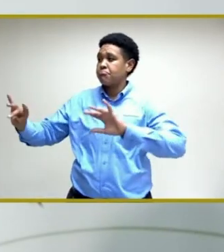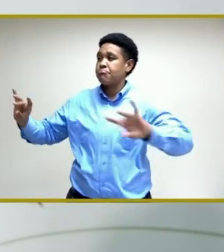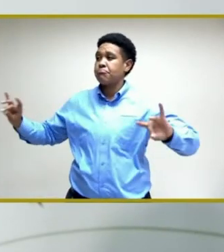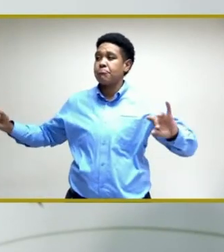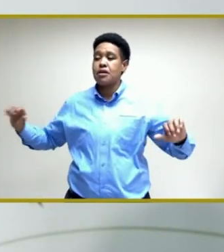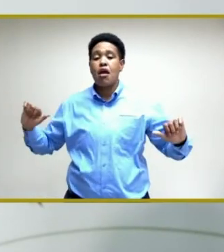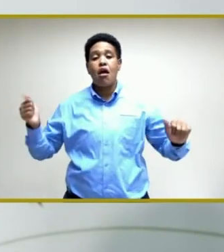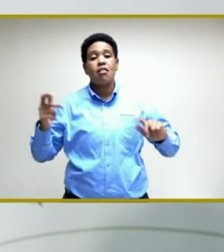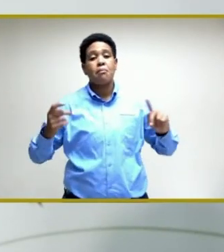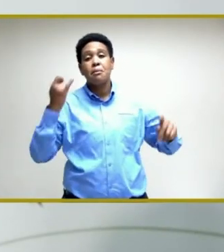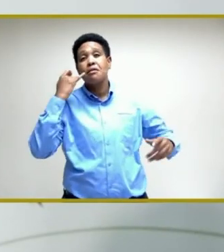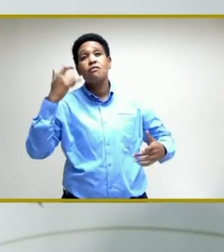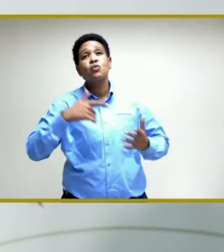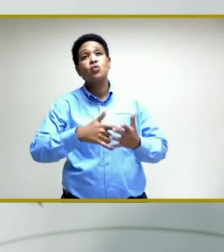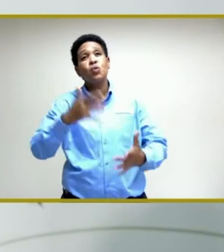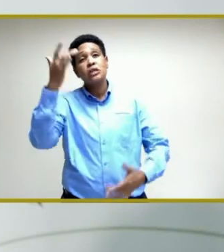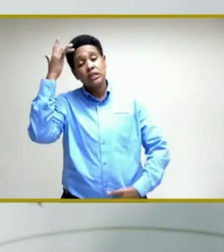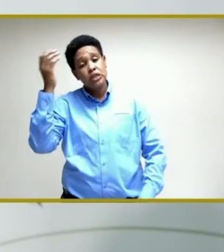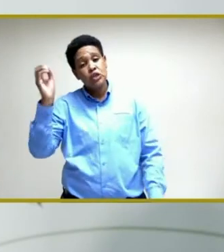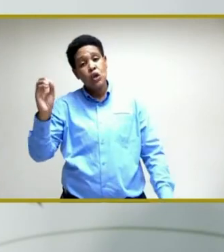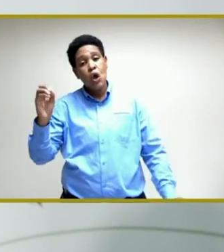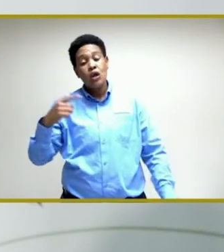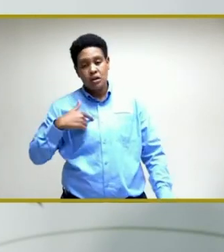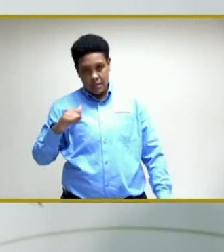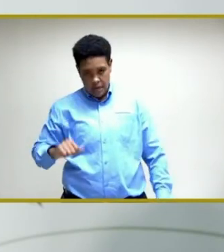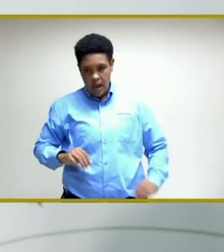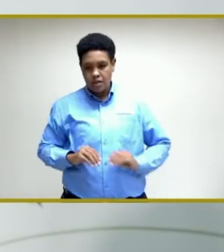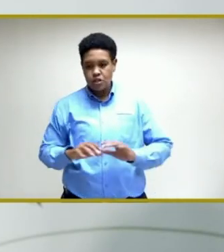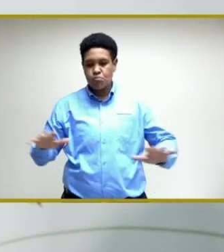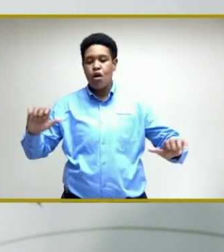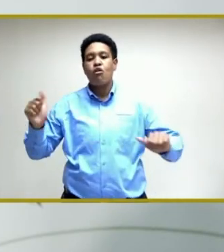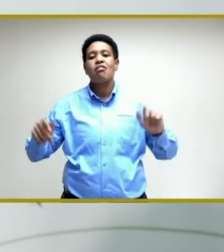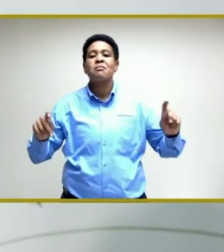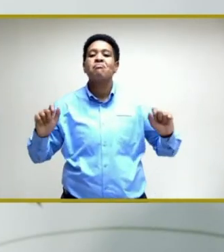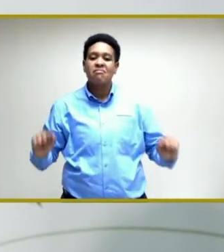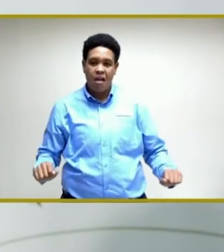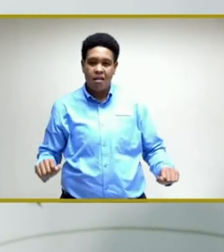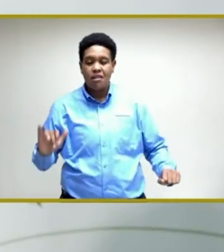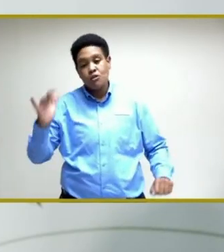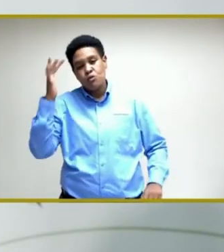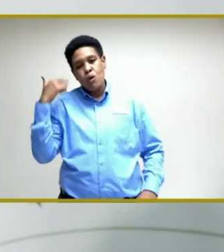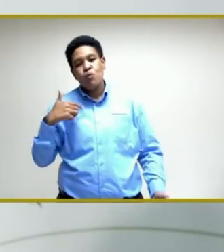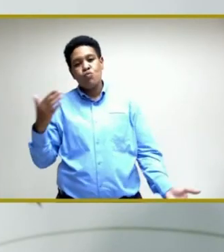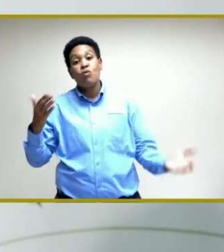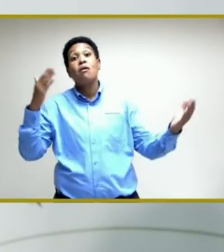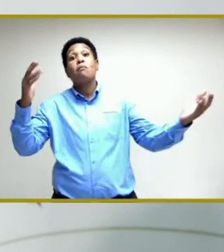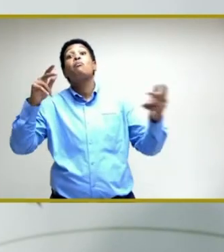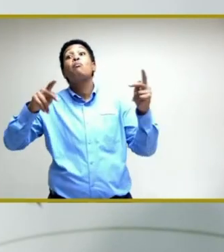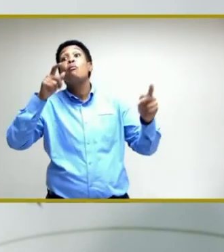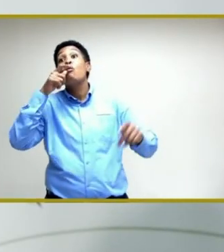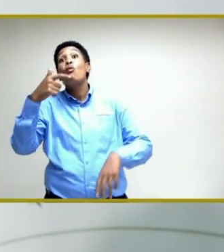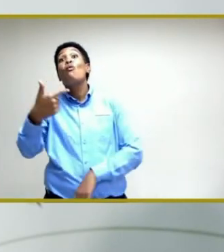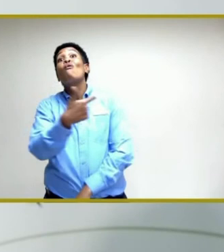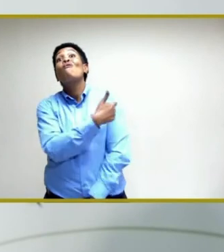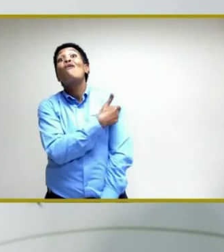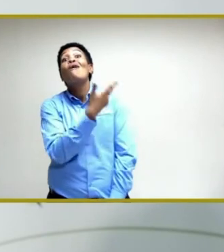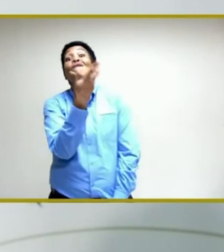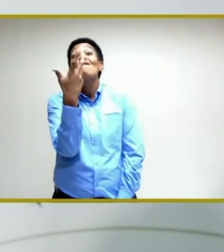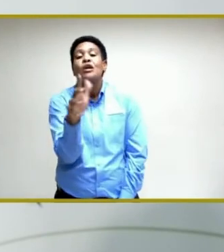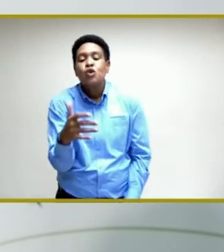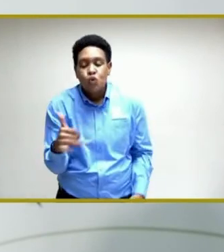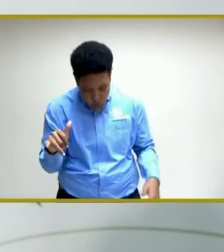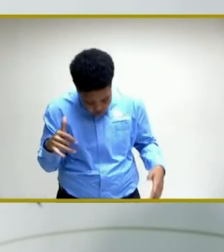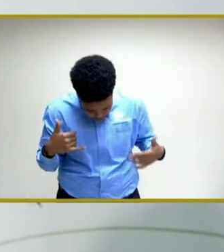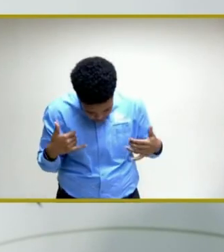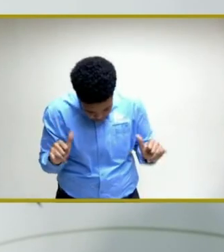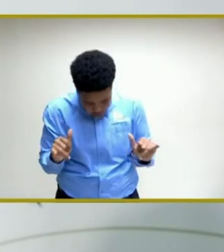no symptoms, that they can transmit, and that is why we still recommend that persons having had vaccination, they should